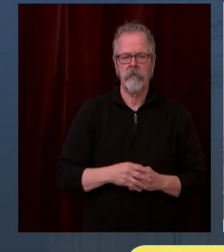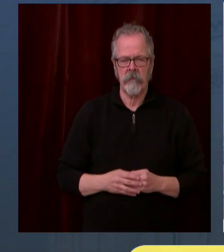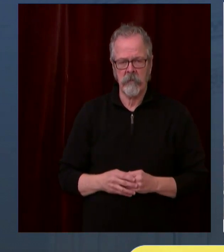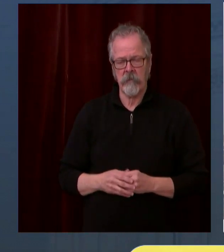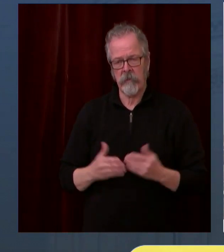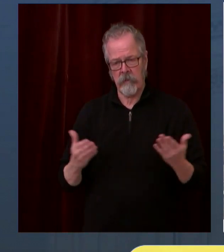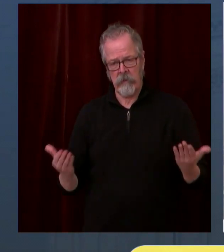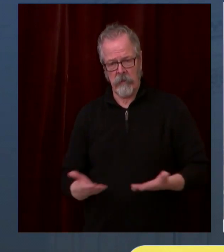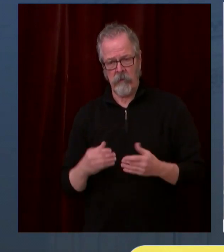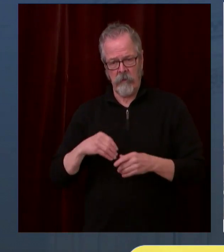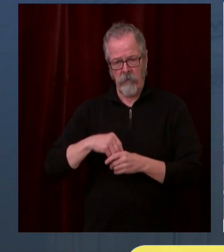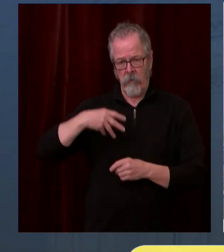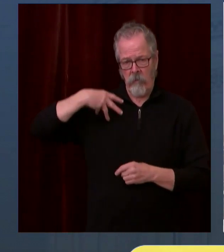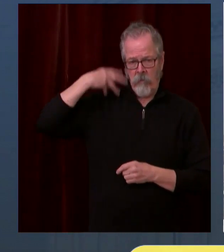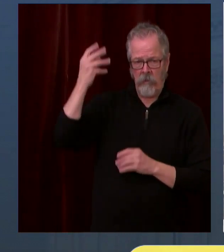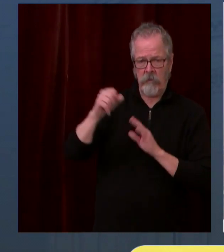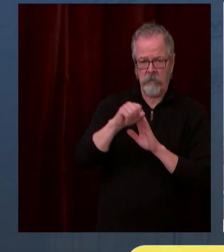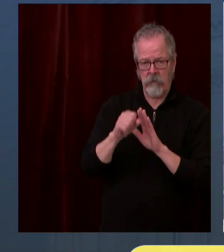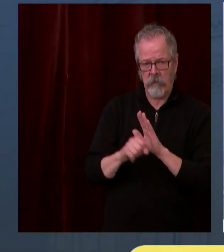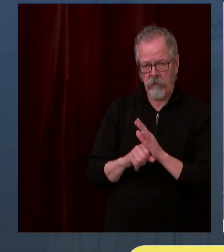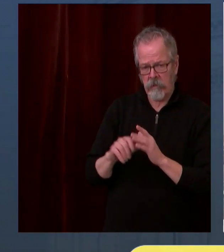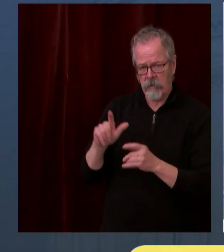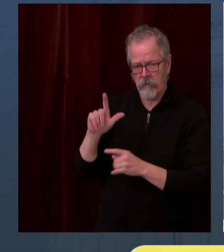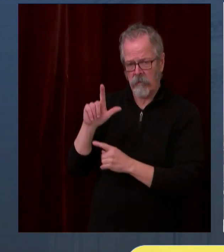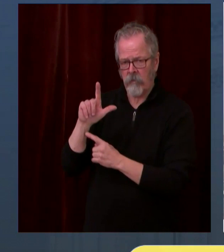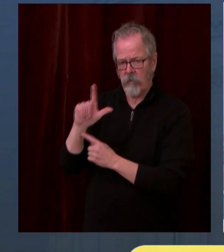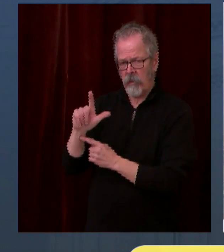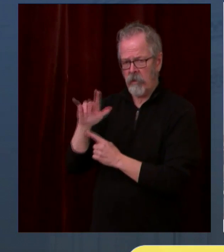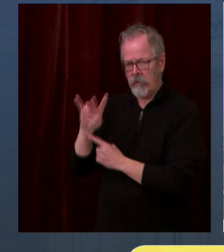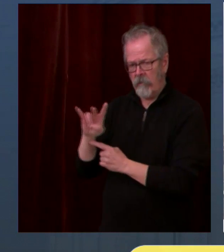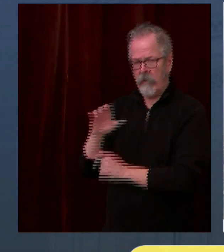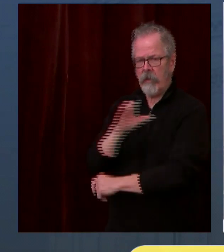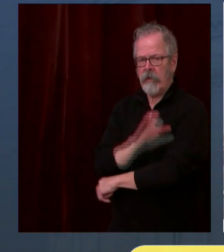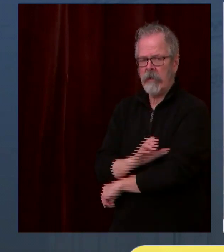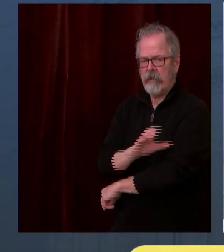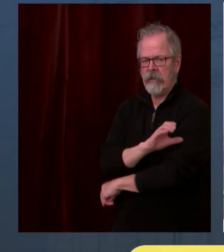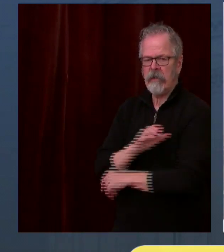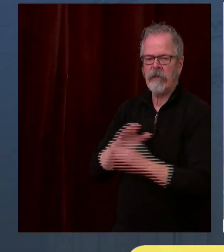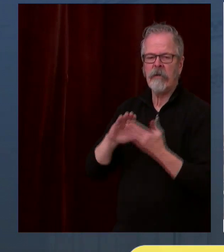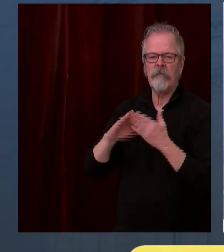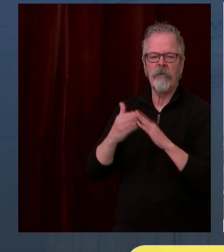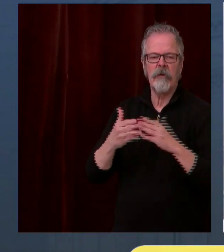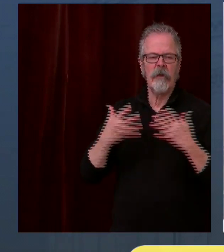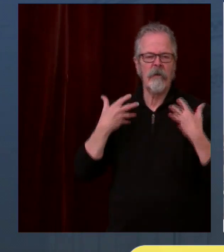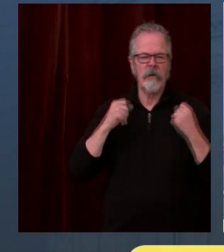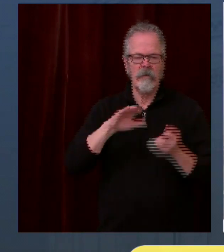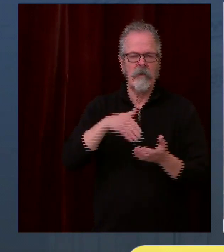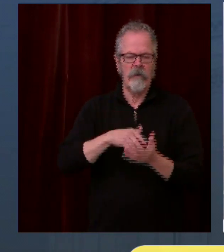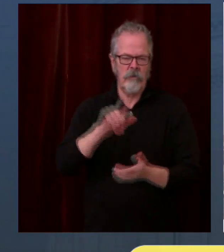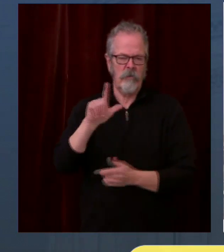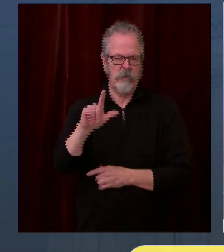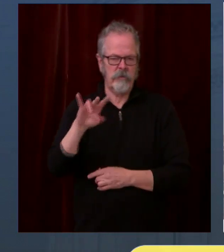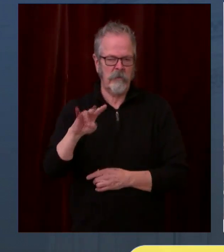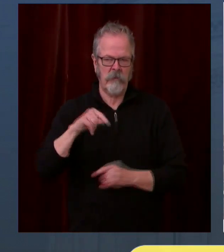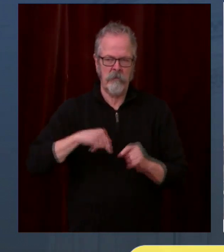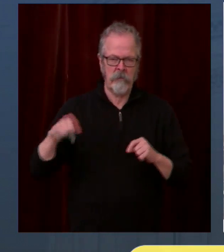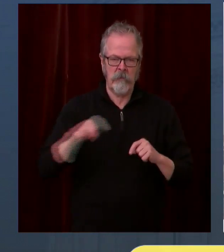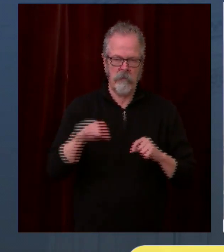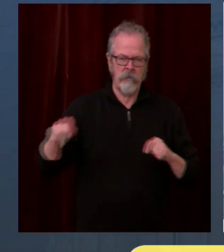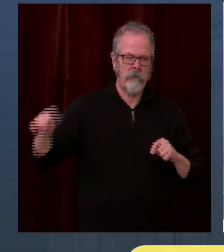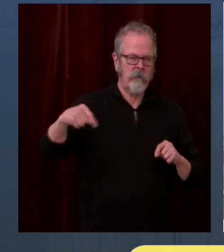In 2019, those community health centers served 1.2 million patients at